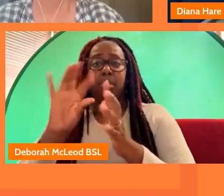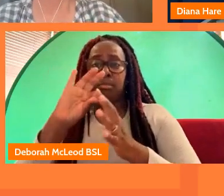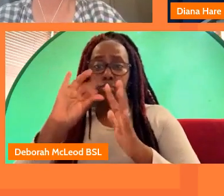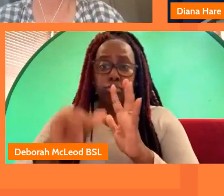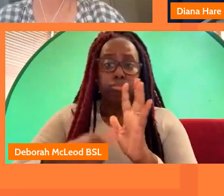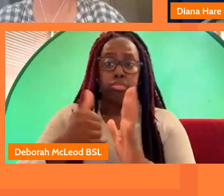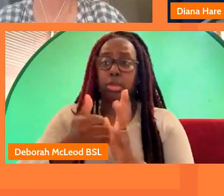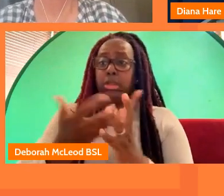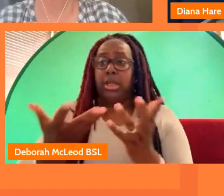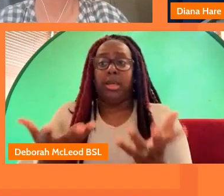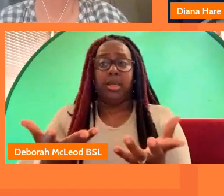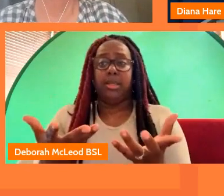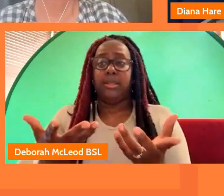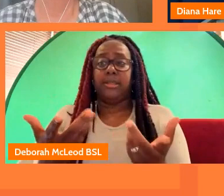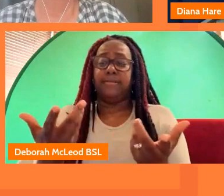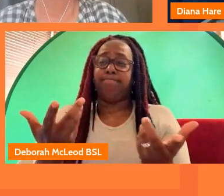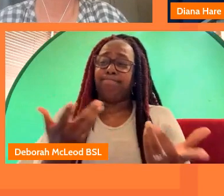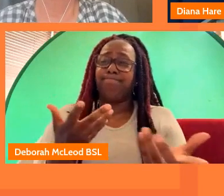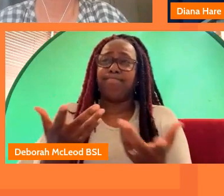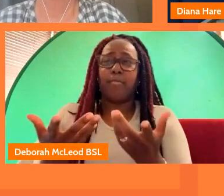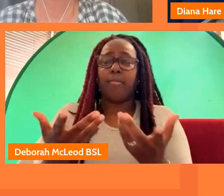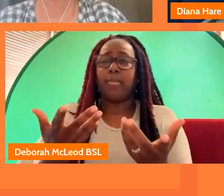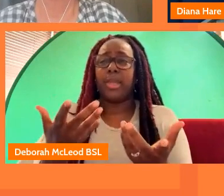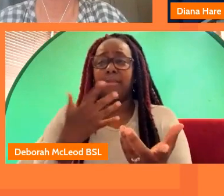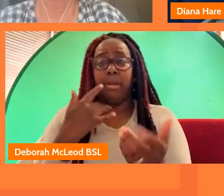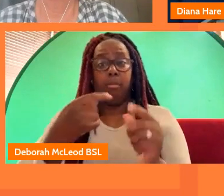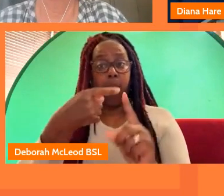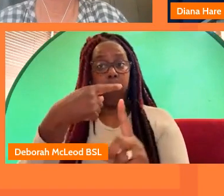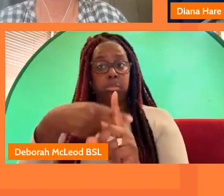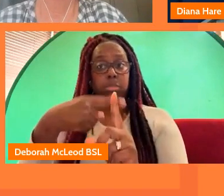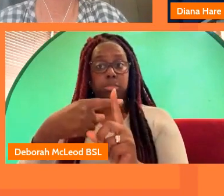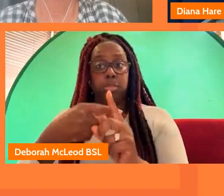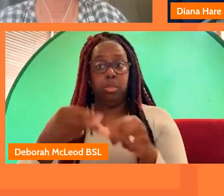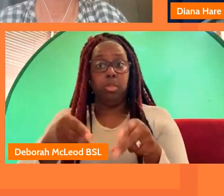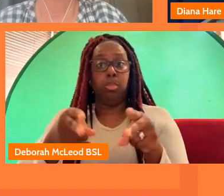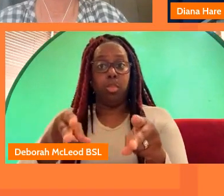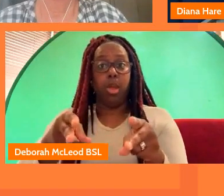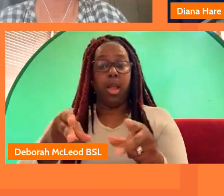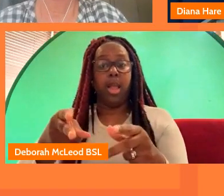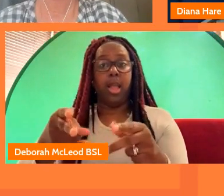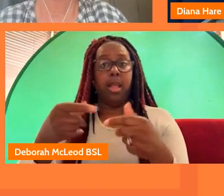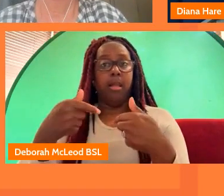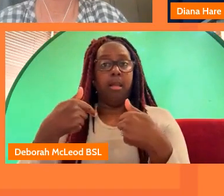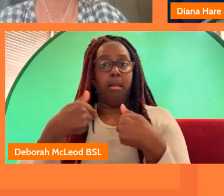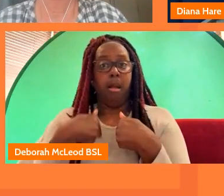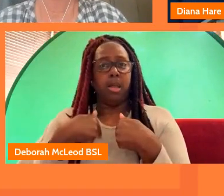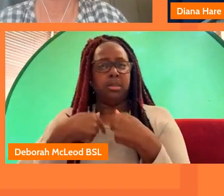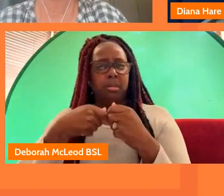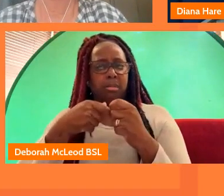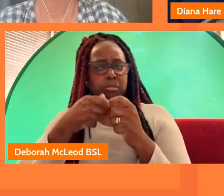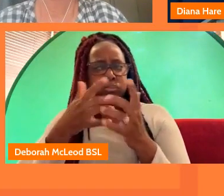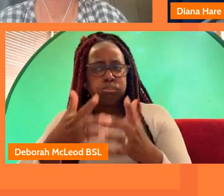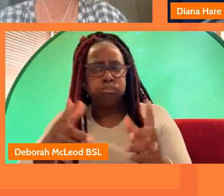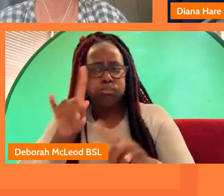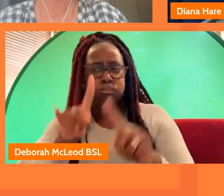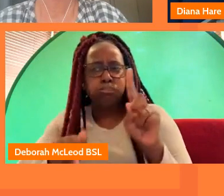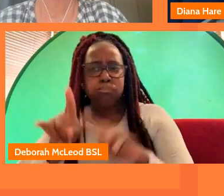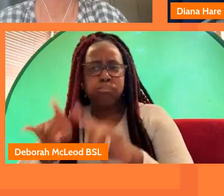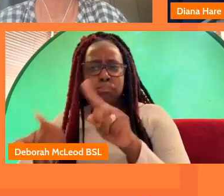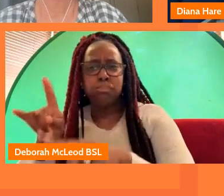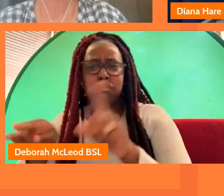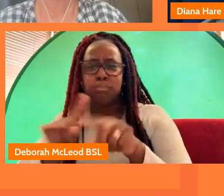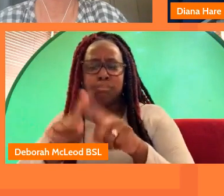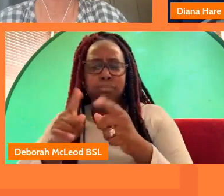you know there's been it's forced up you know in a very positive way is made us realize the huge variety and the opening up of different